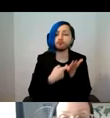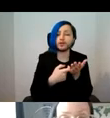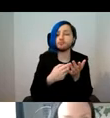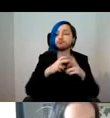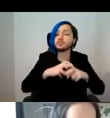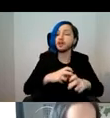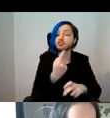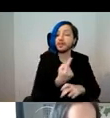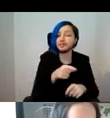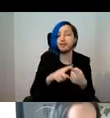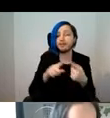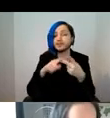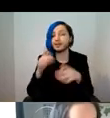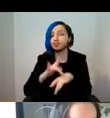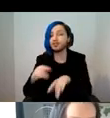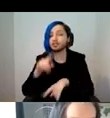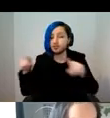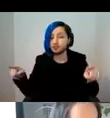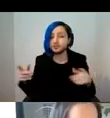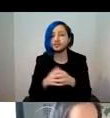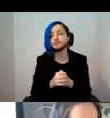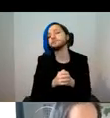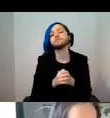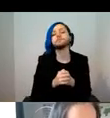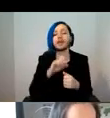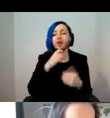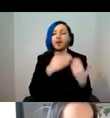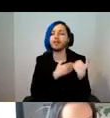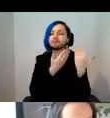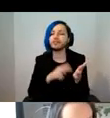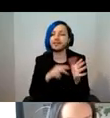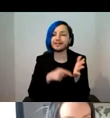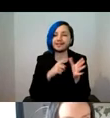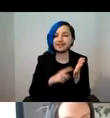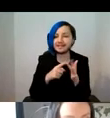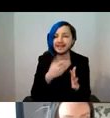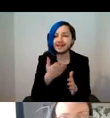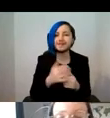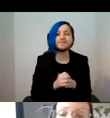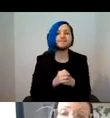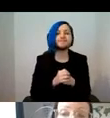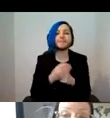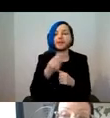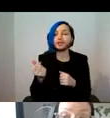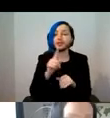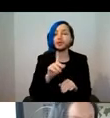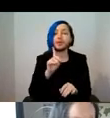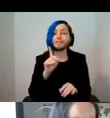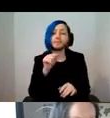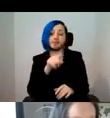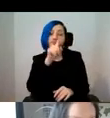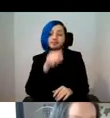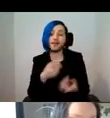summarizing radically to finish my intervention. These are about developing new knowledge